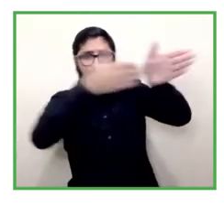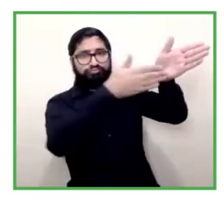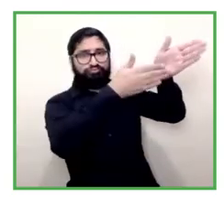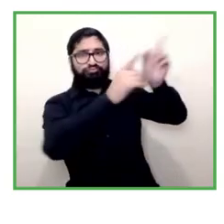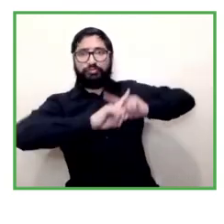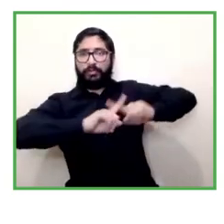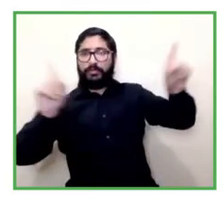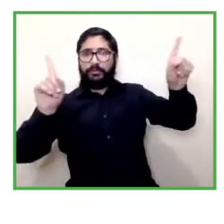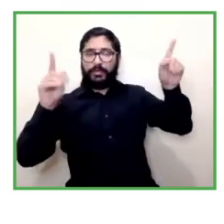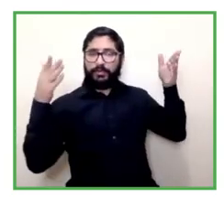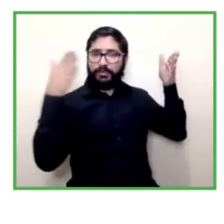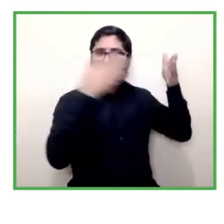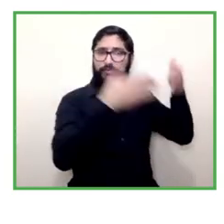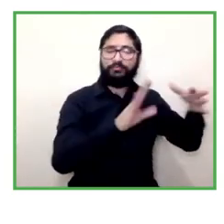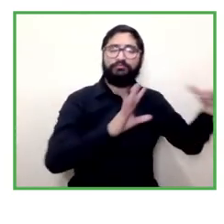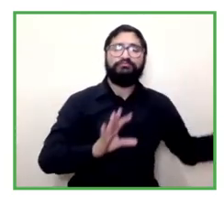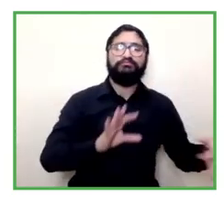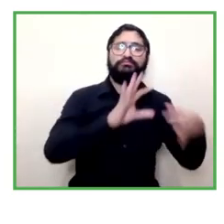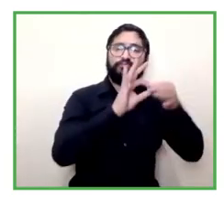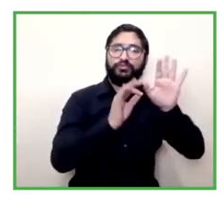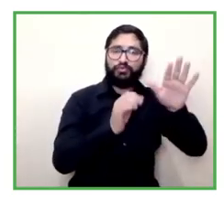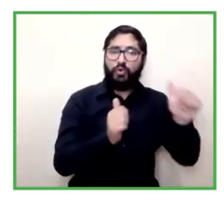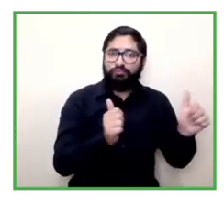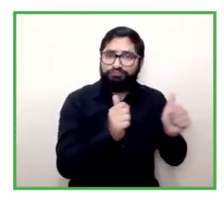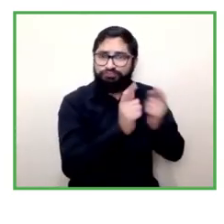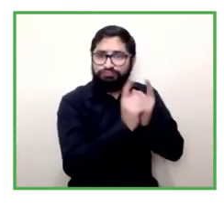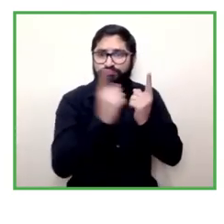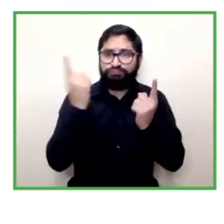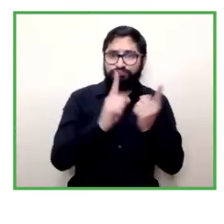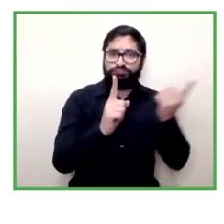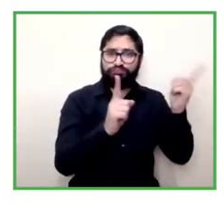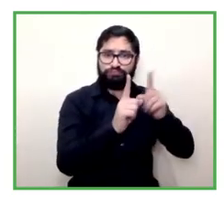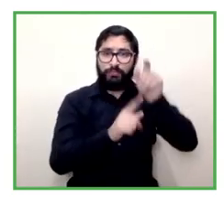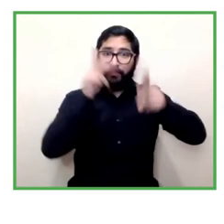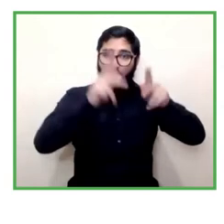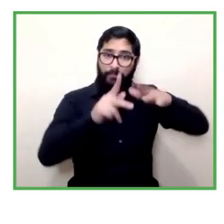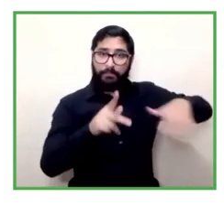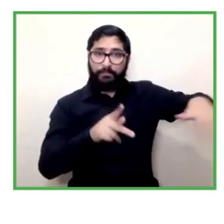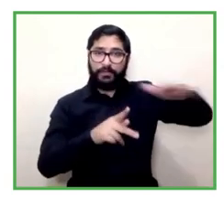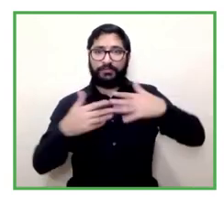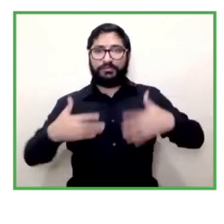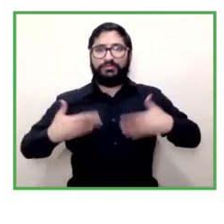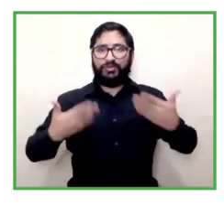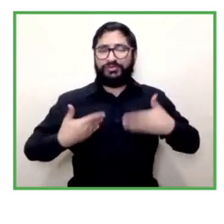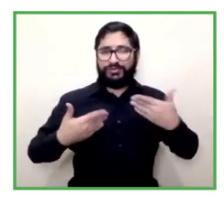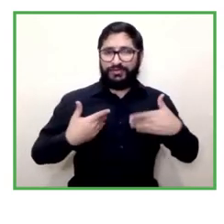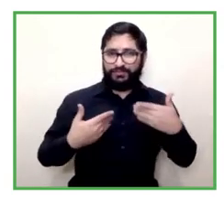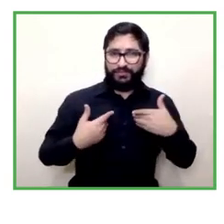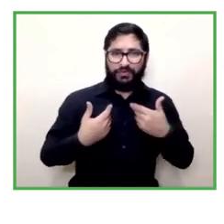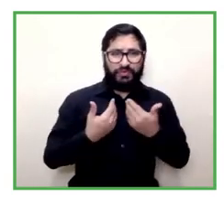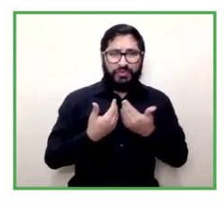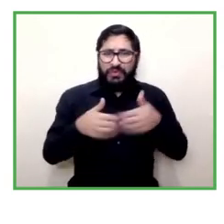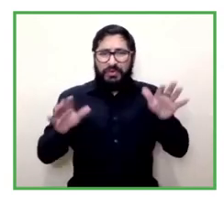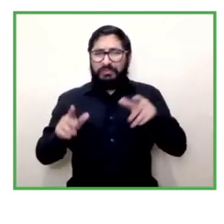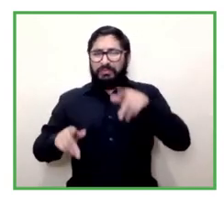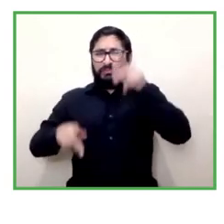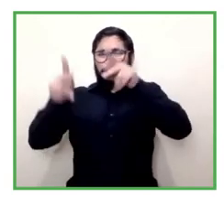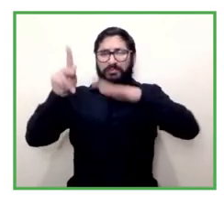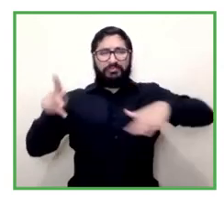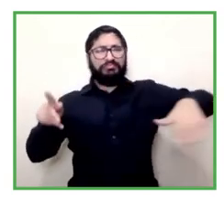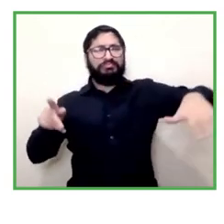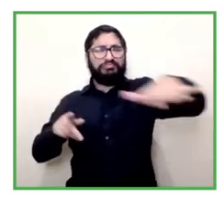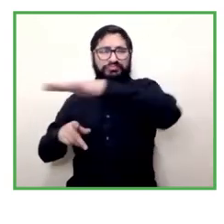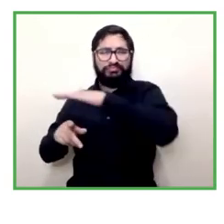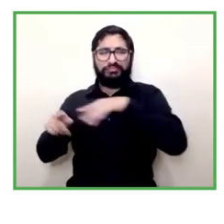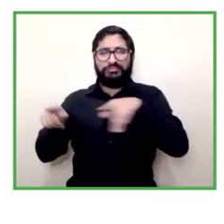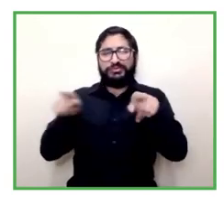that's what you've all said everyone providing the services it's part of